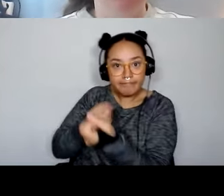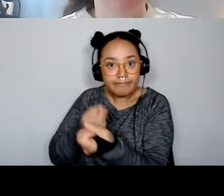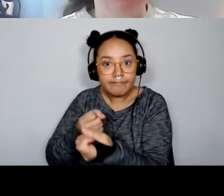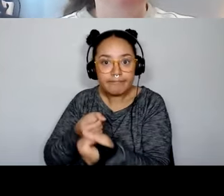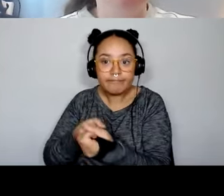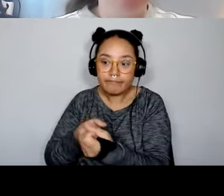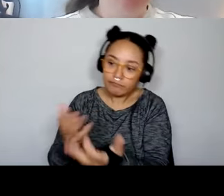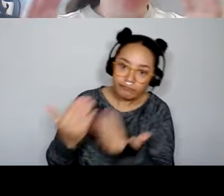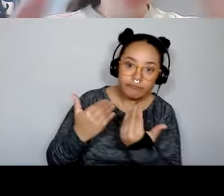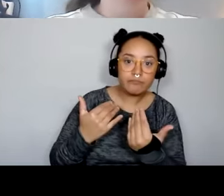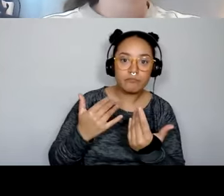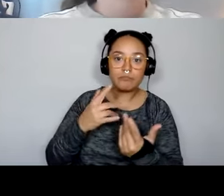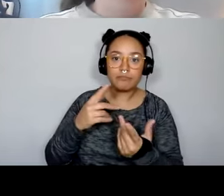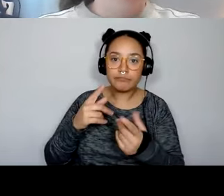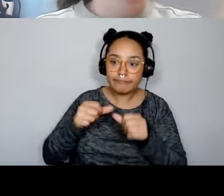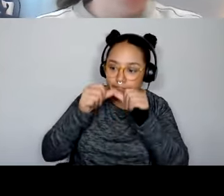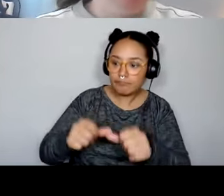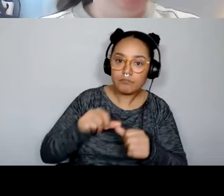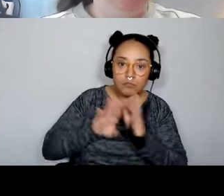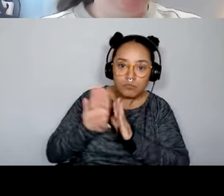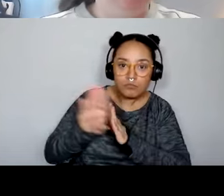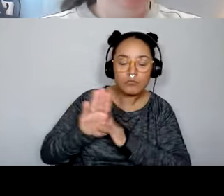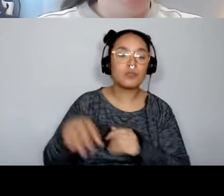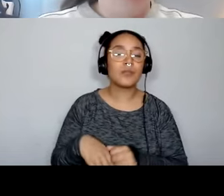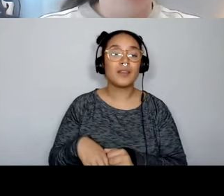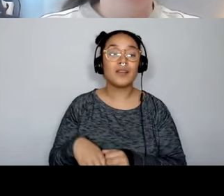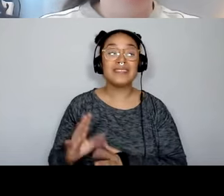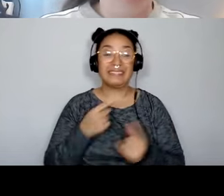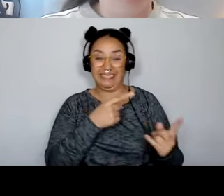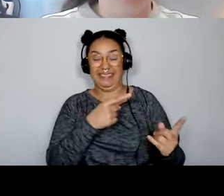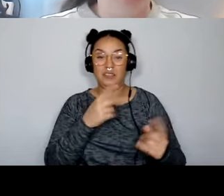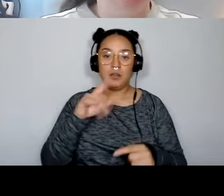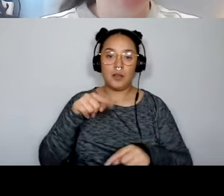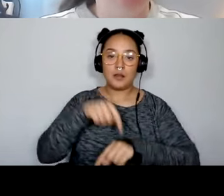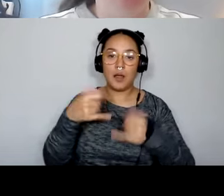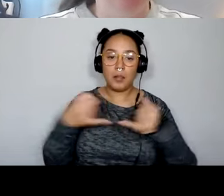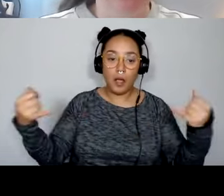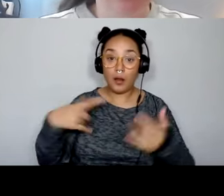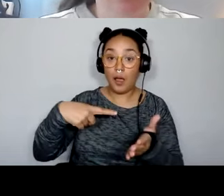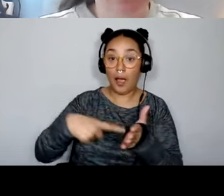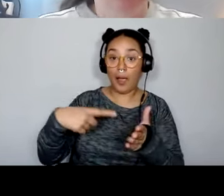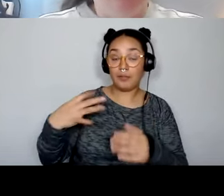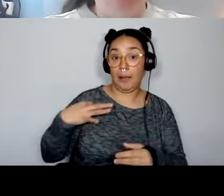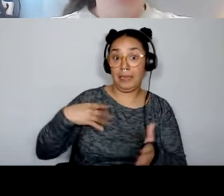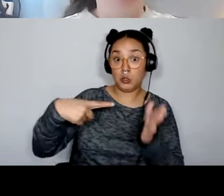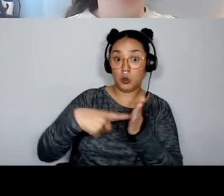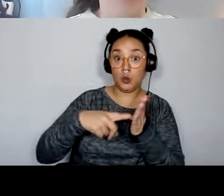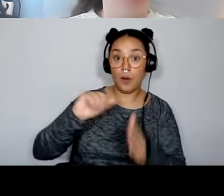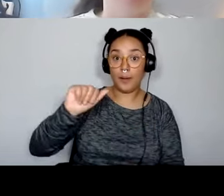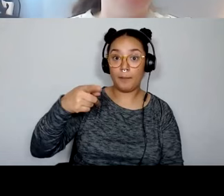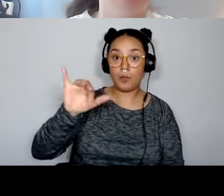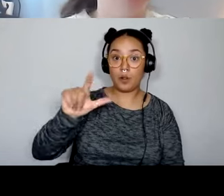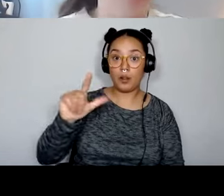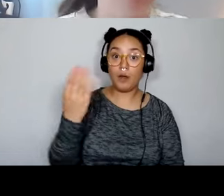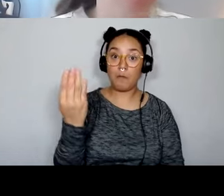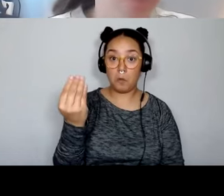on the idea. So this is the timeline of activities. Your applications are due April 14th. You'll receive